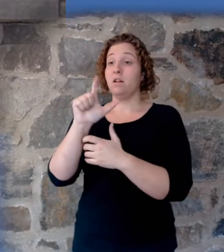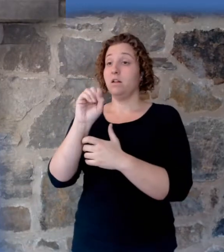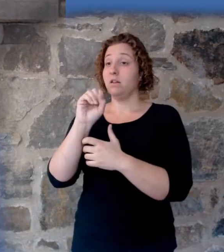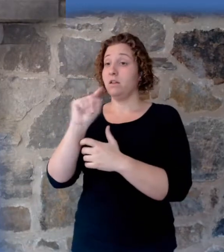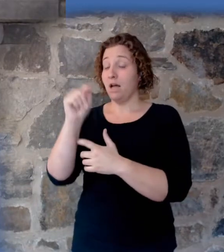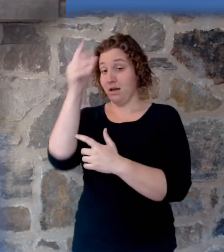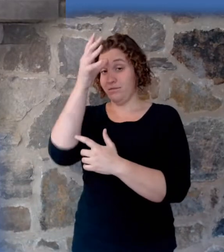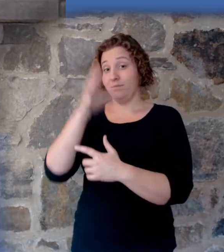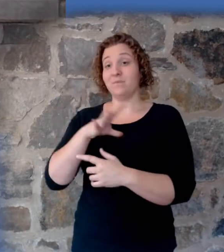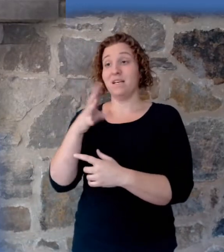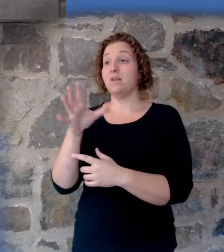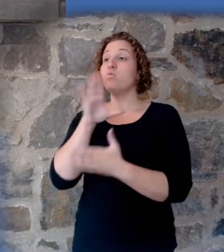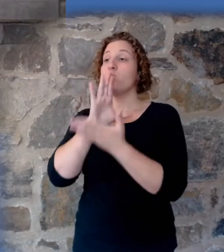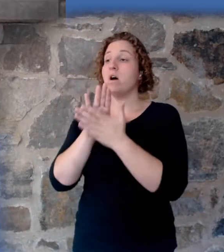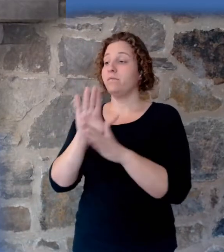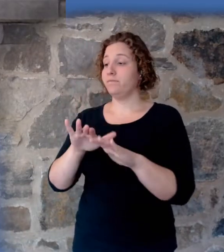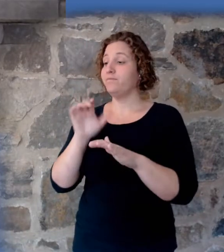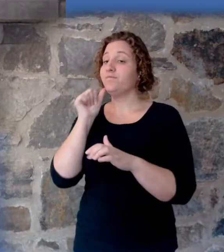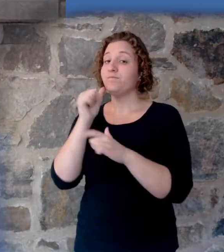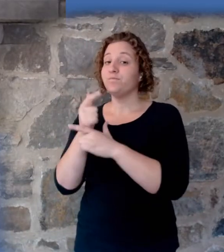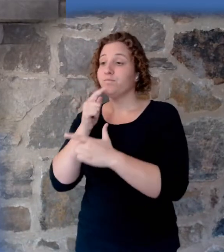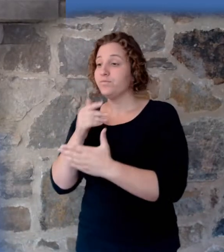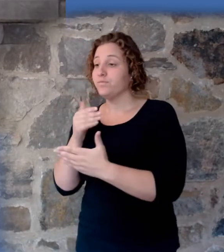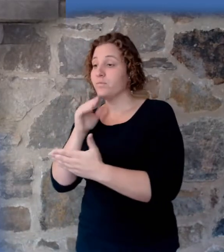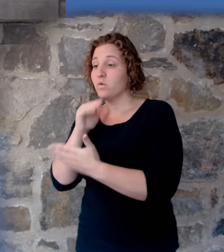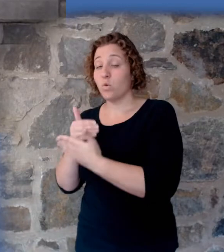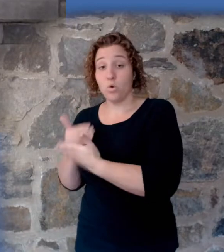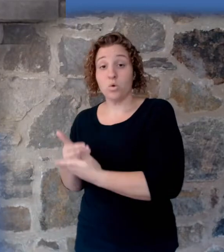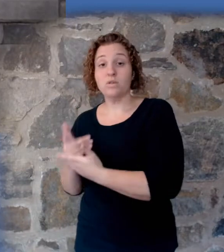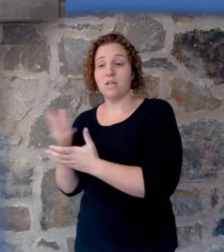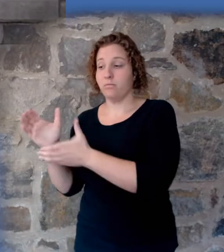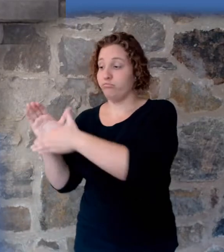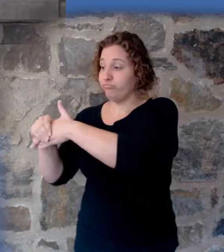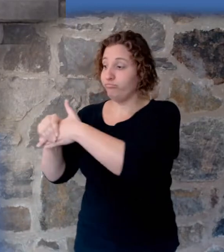by the hand and drag them out of Sodom and Gomorrah. Gee.